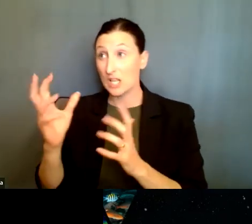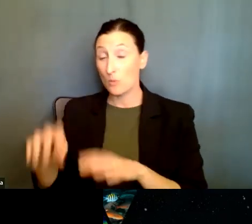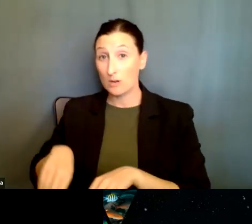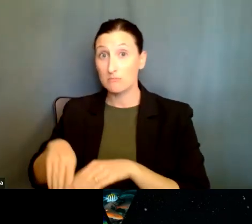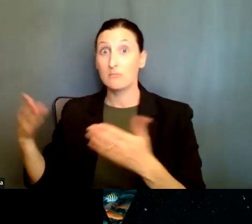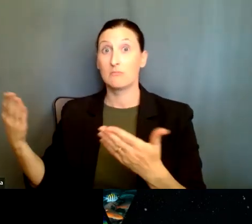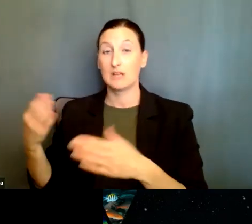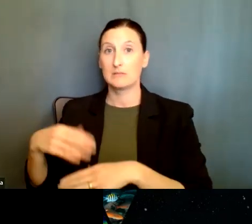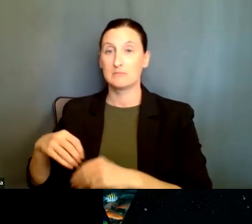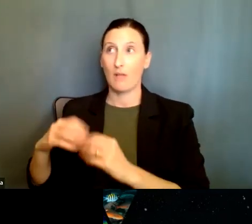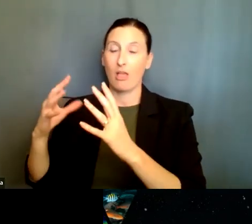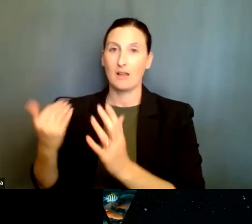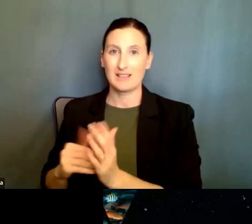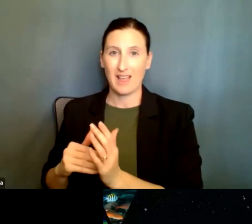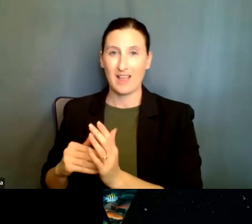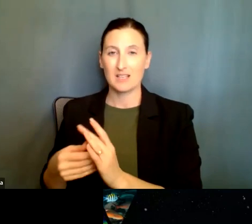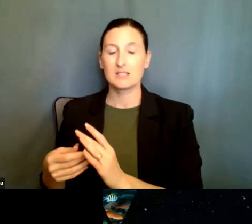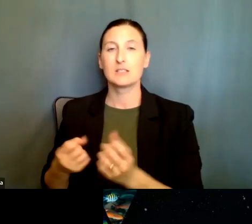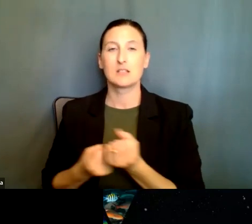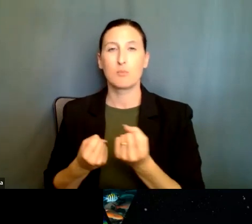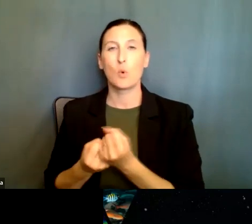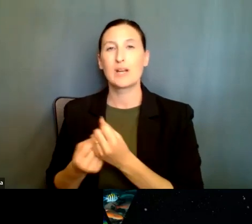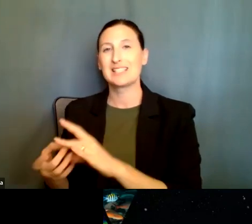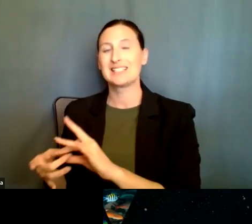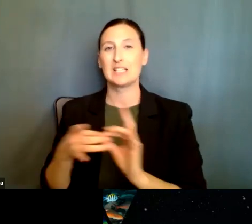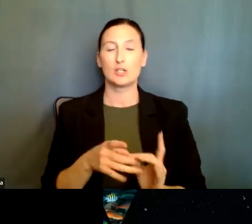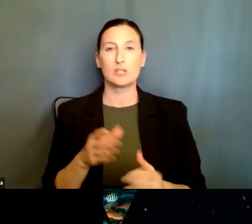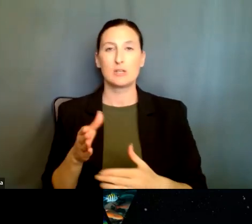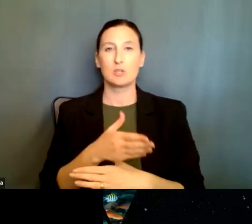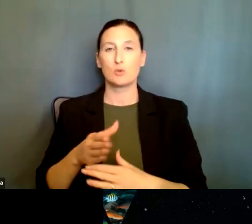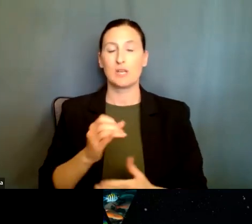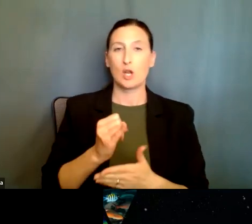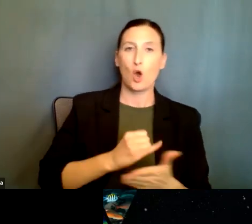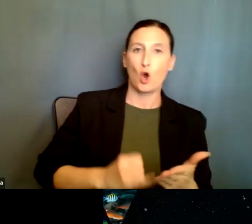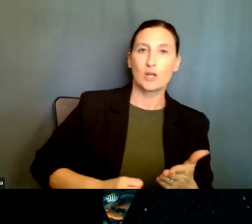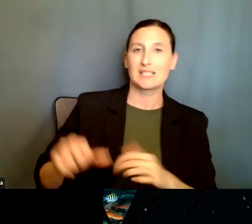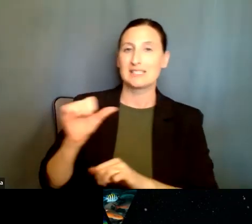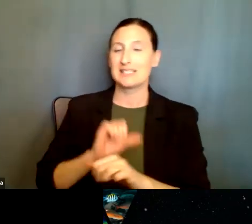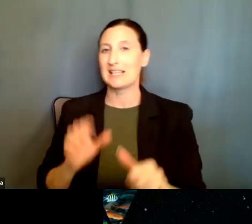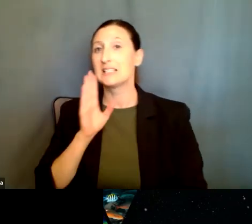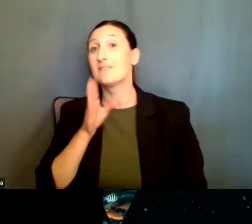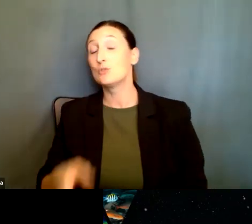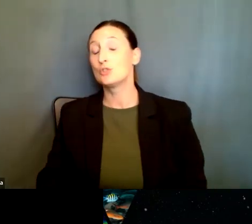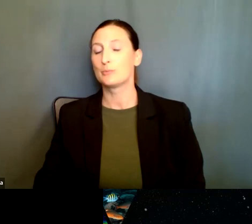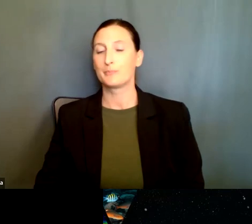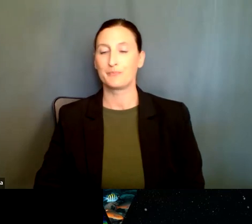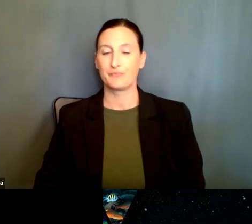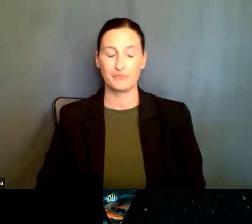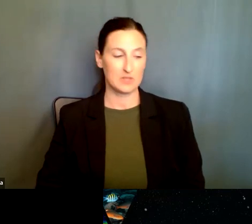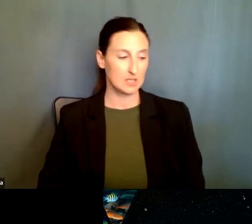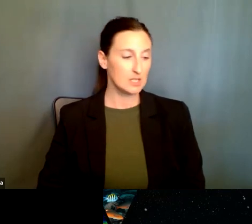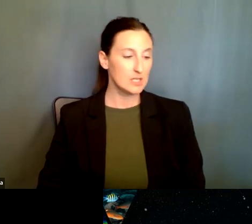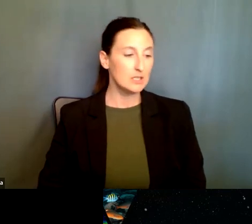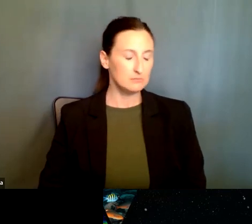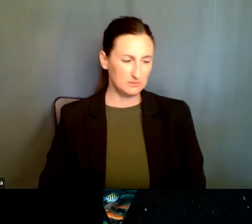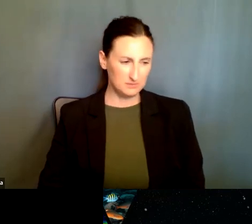programs supporting synergy between arts and science in the future? Yes. I am not,